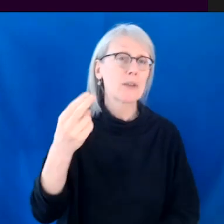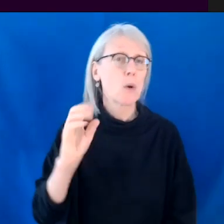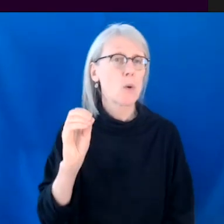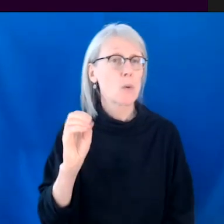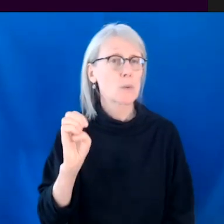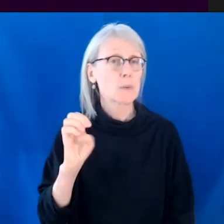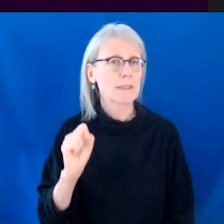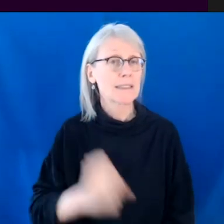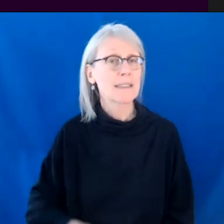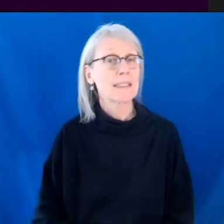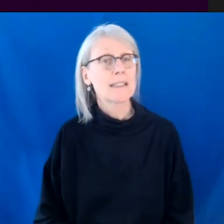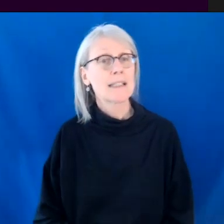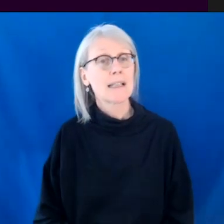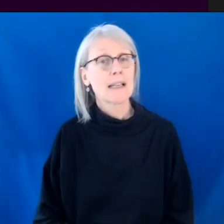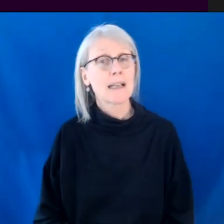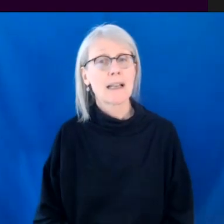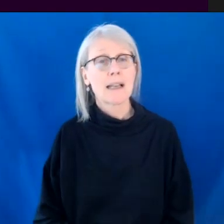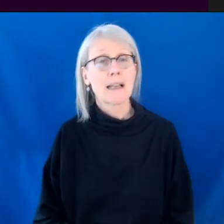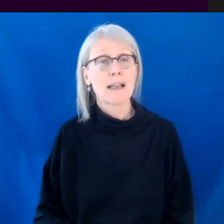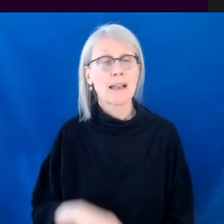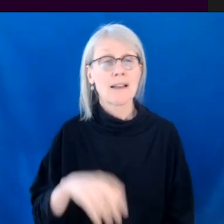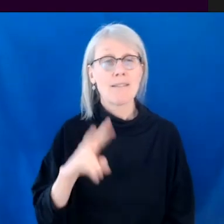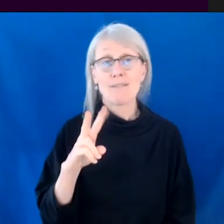Uh, Issa Rae, Viola Davis,